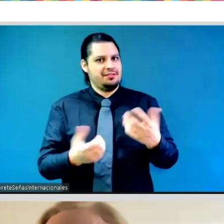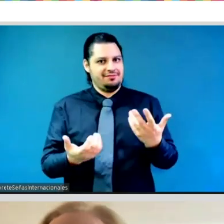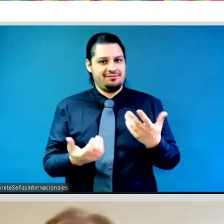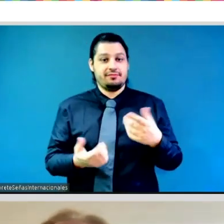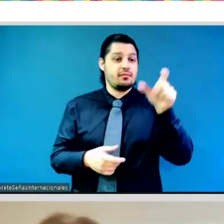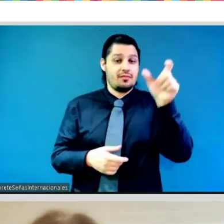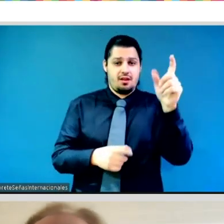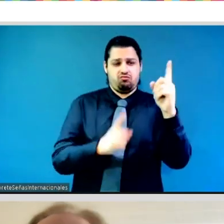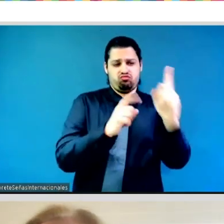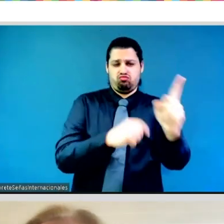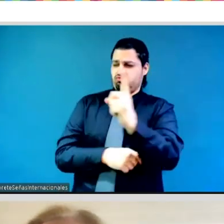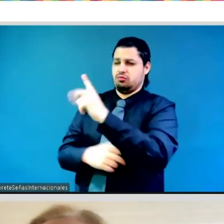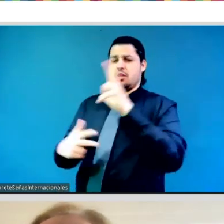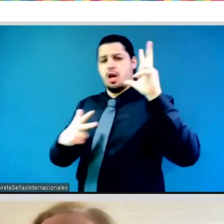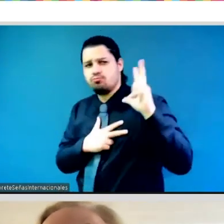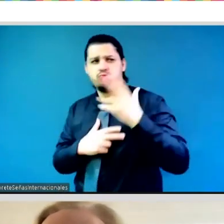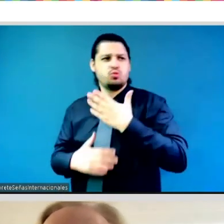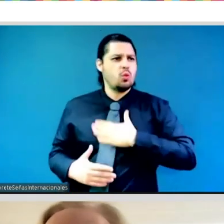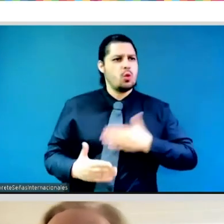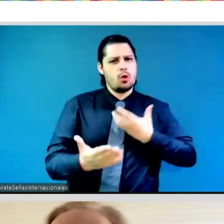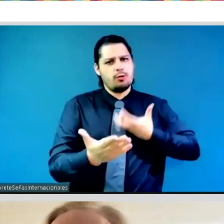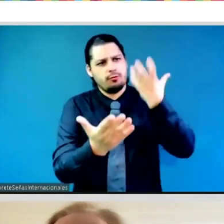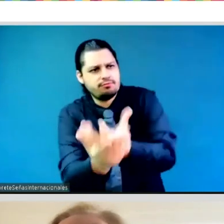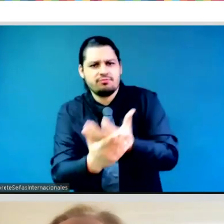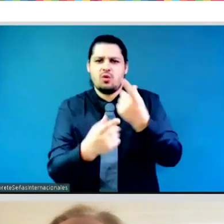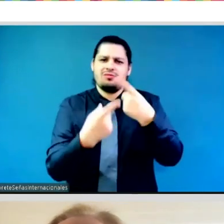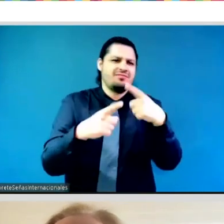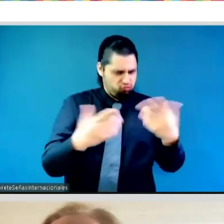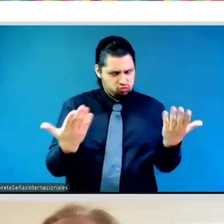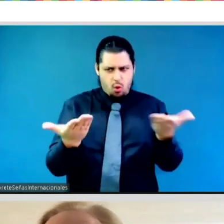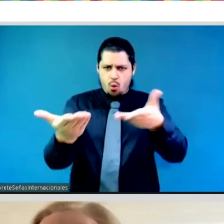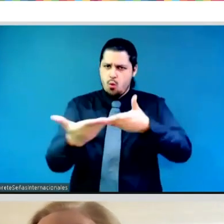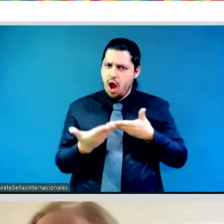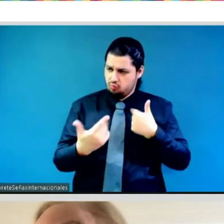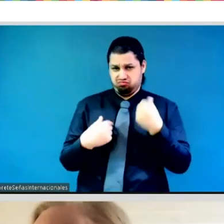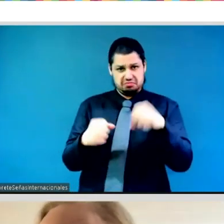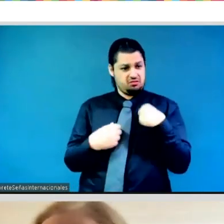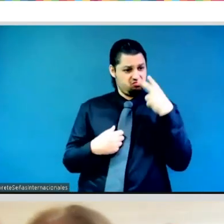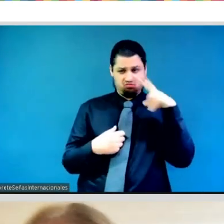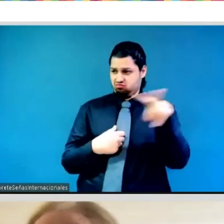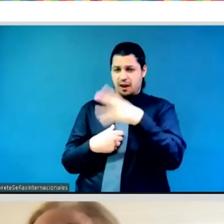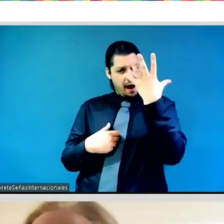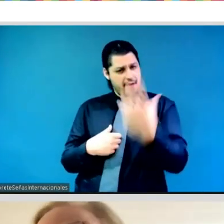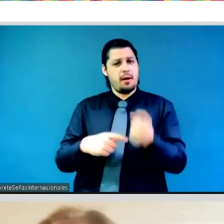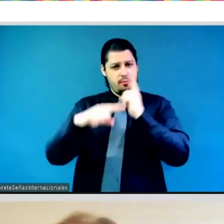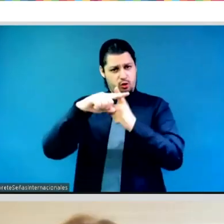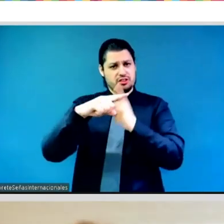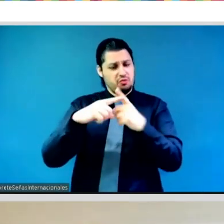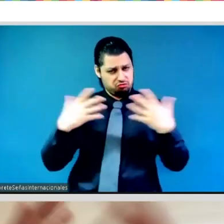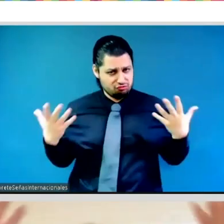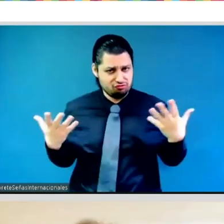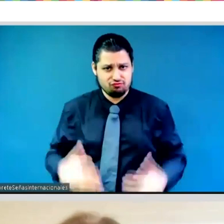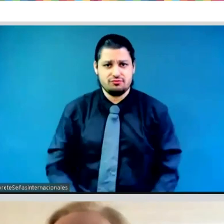background. To get it done, we do need to take ABBA as our guiding light. Remember, I mean, this may be a generational thing.